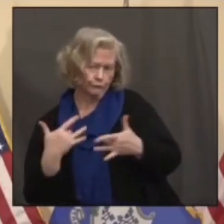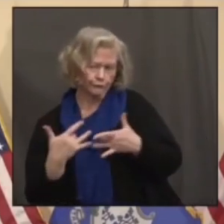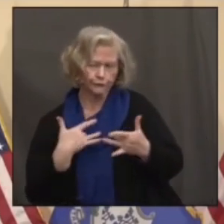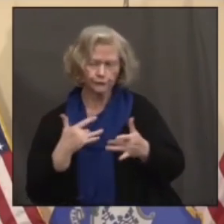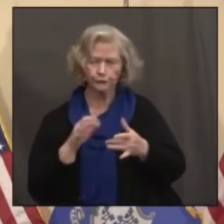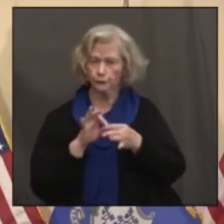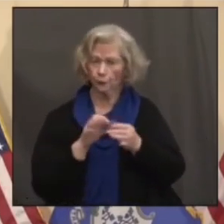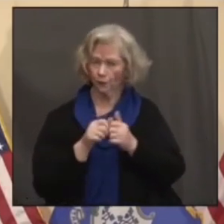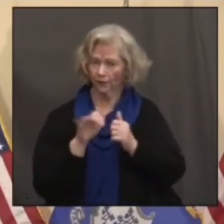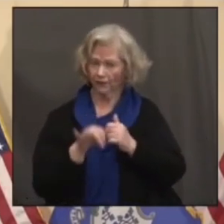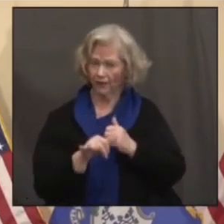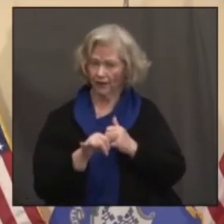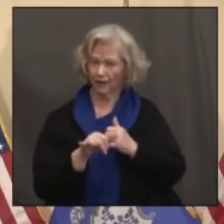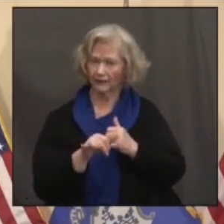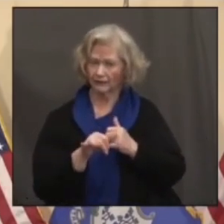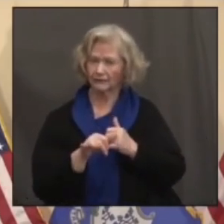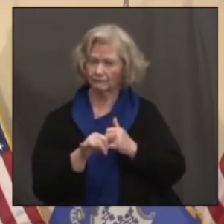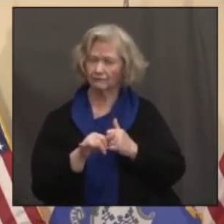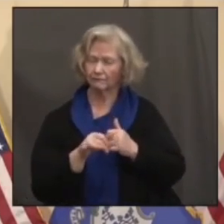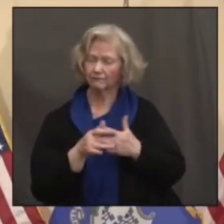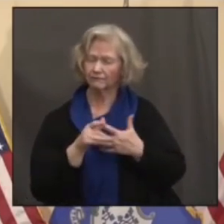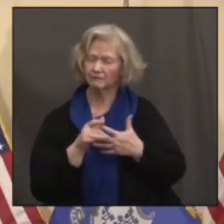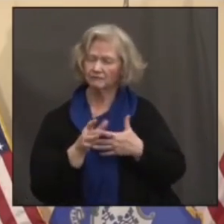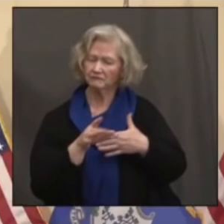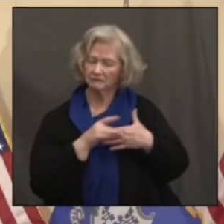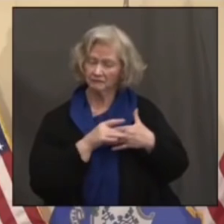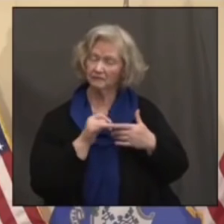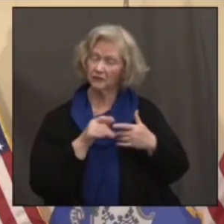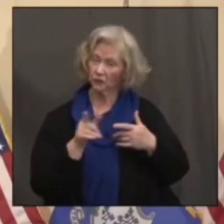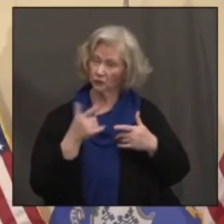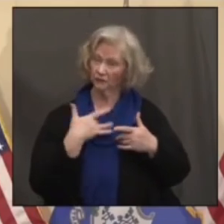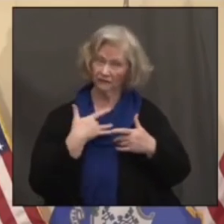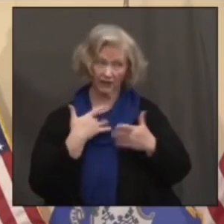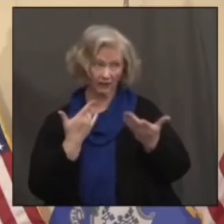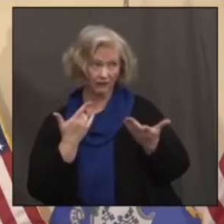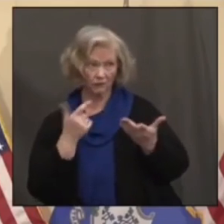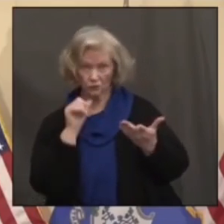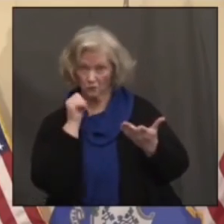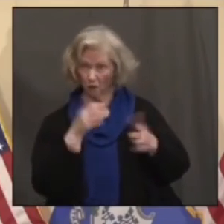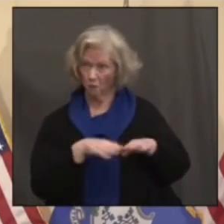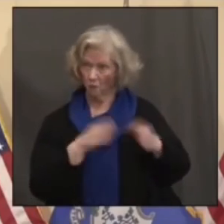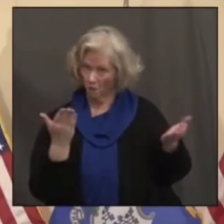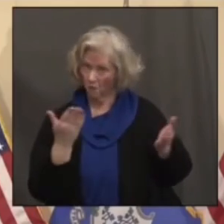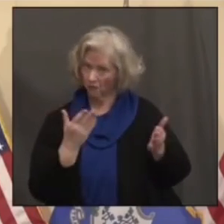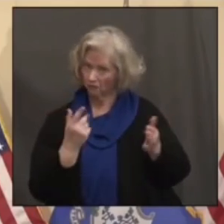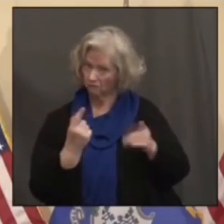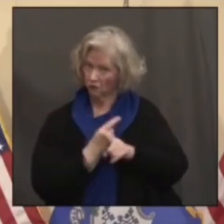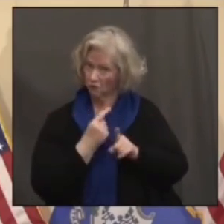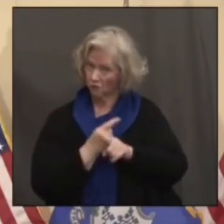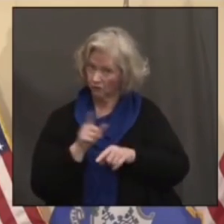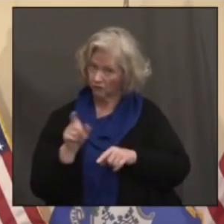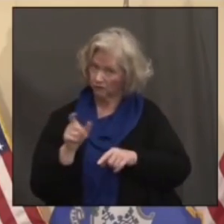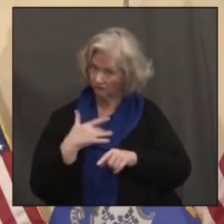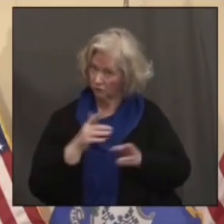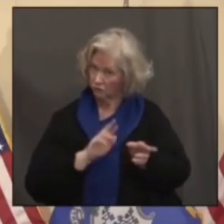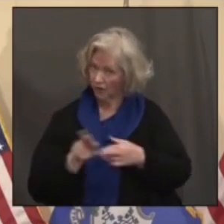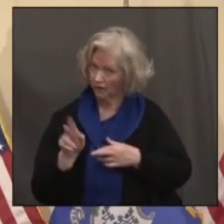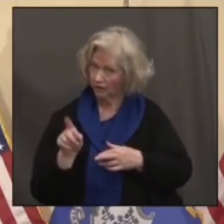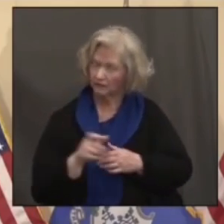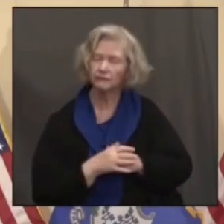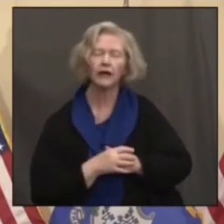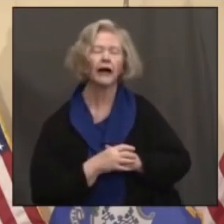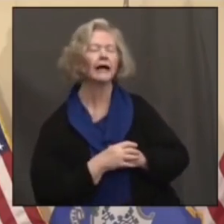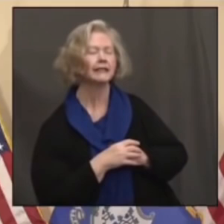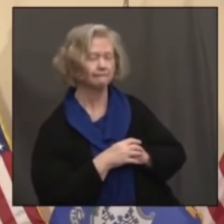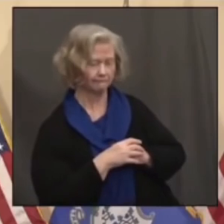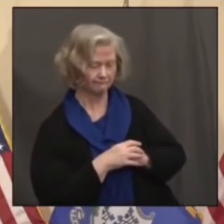virus. So with that as the background, is tomorrow the right day to lift these capacity limits in the state? Dr.